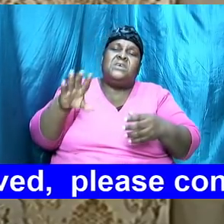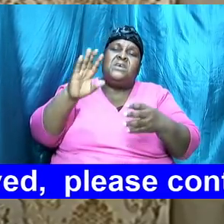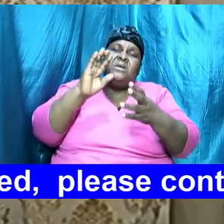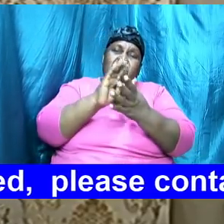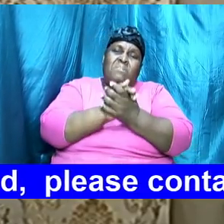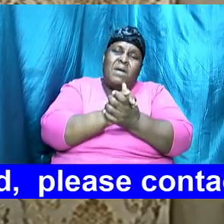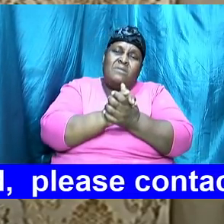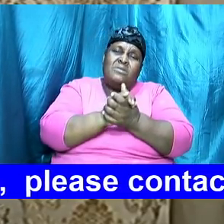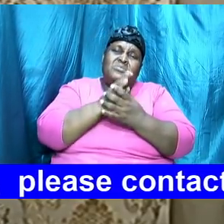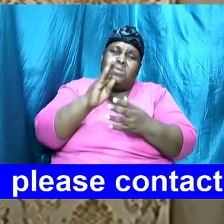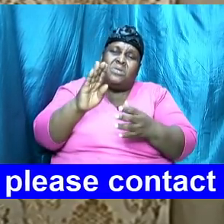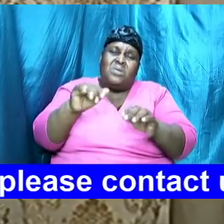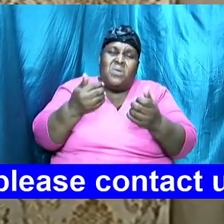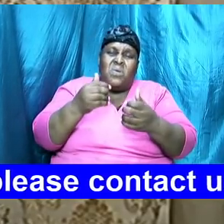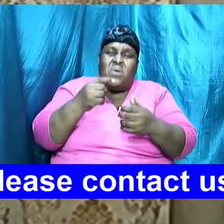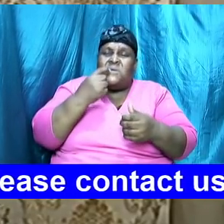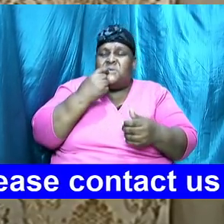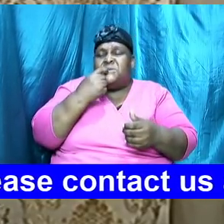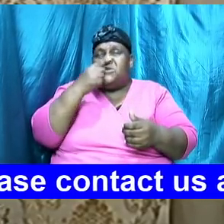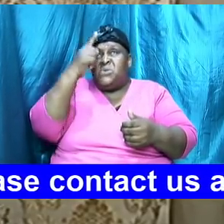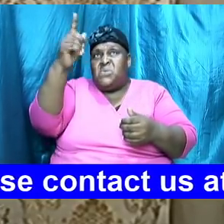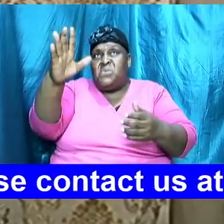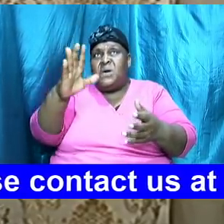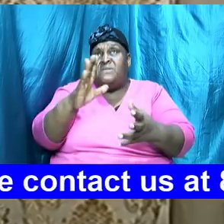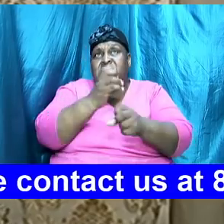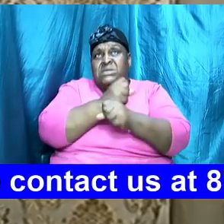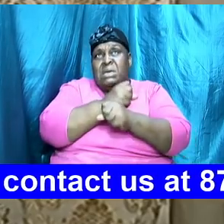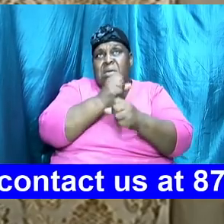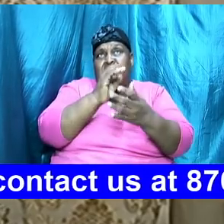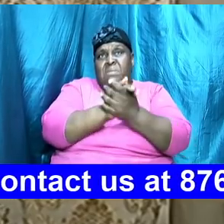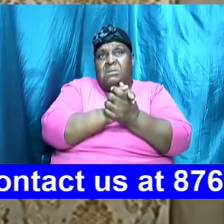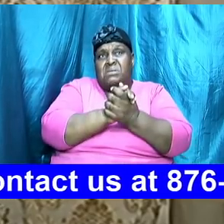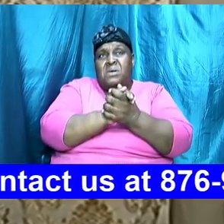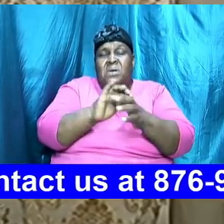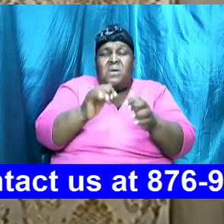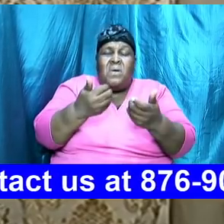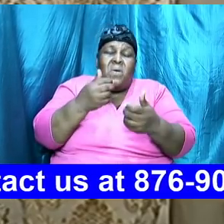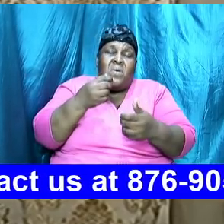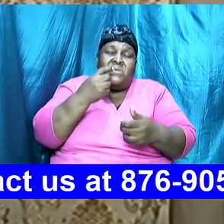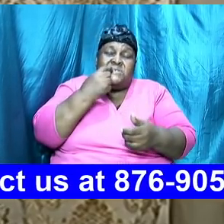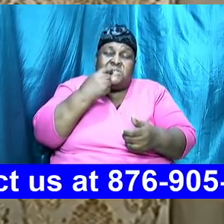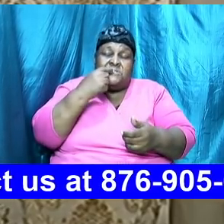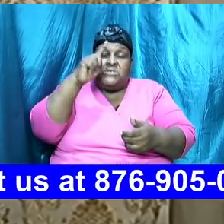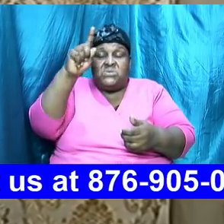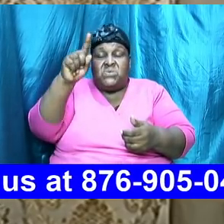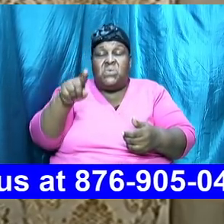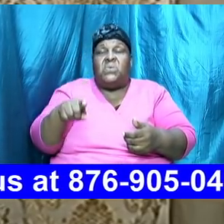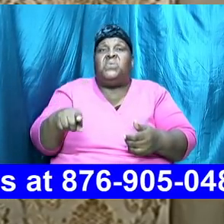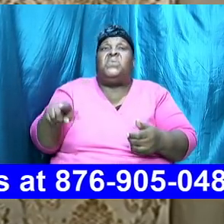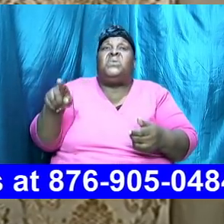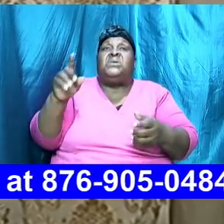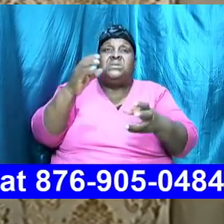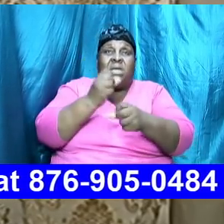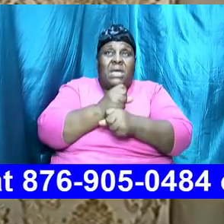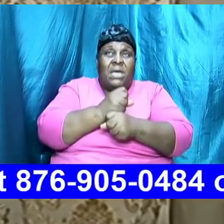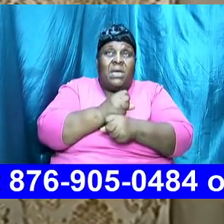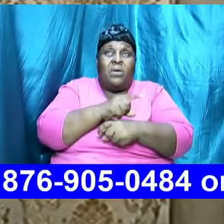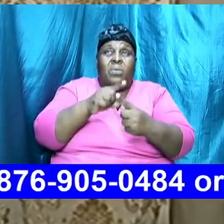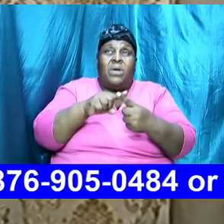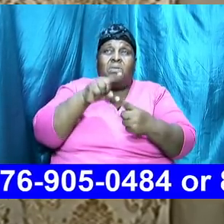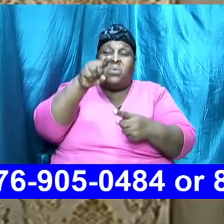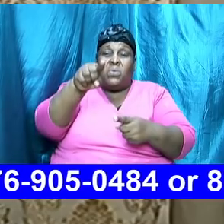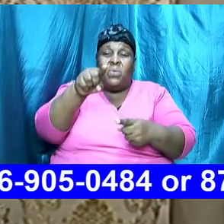you have taken it how serious the work that you did when you caused Adam to go into a deep sleep